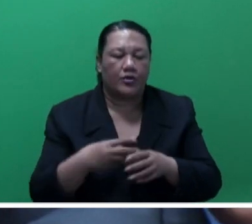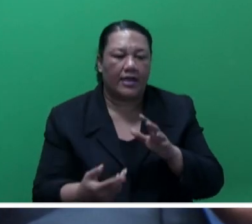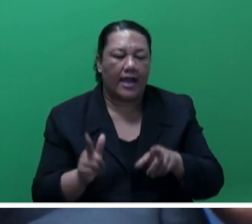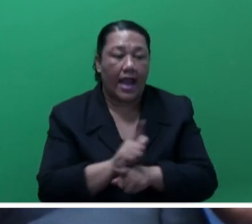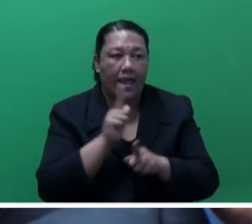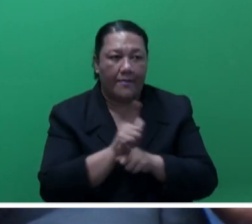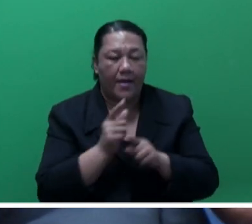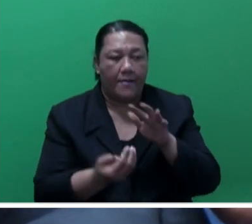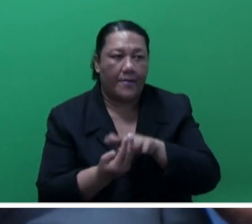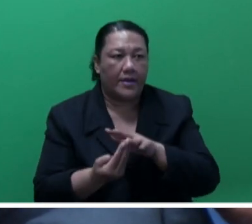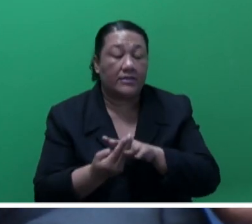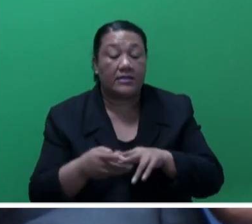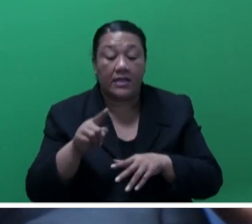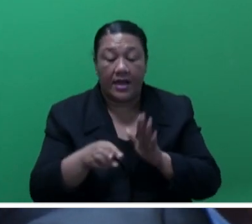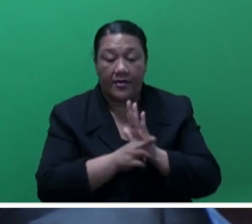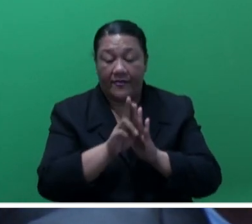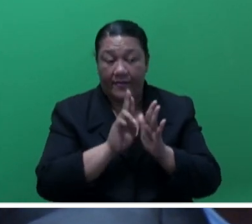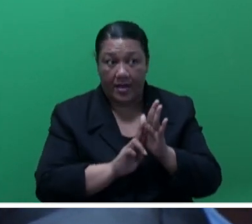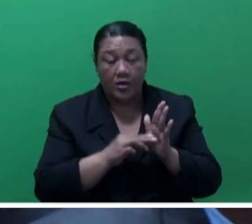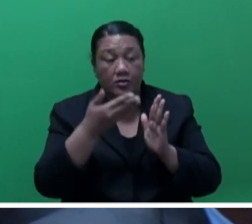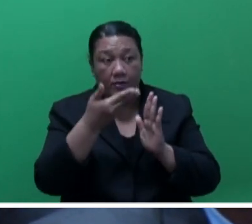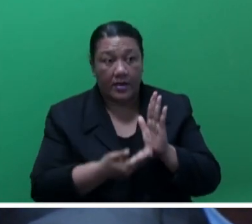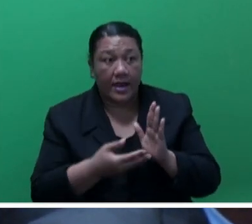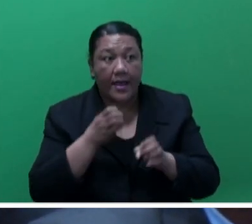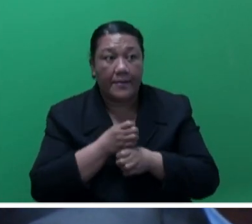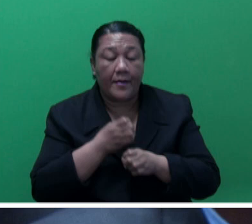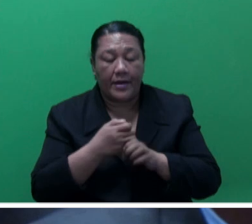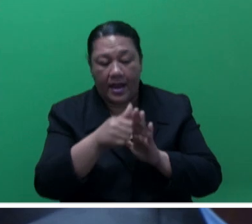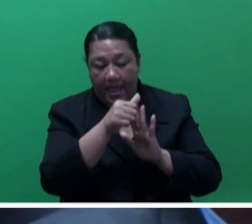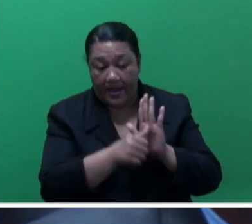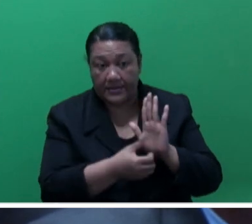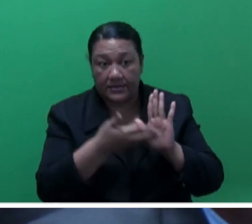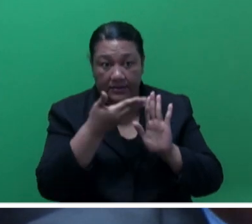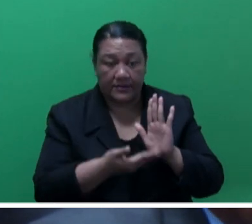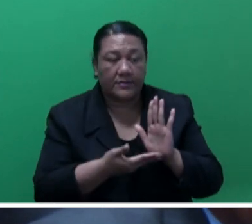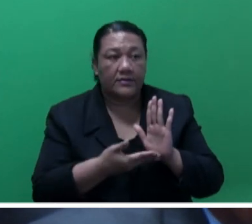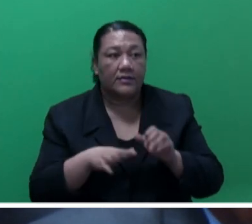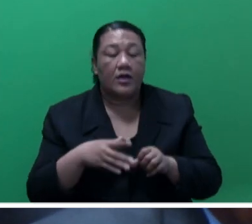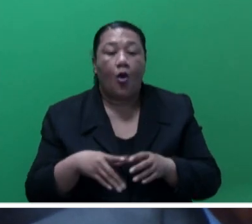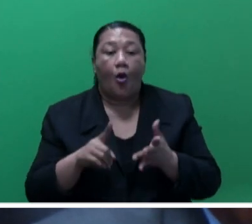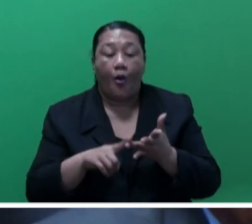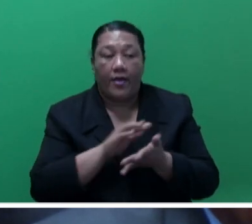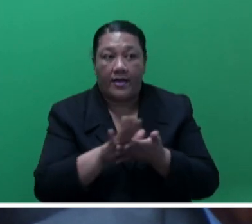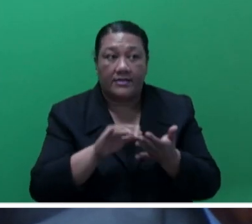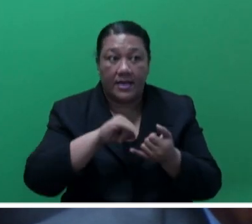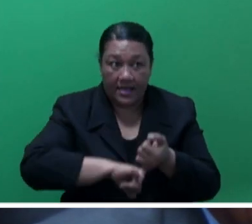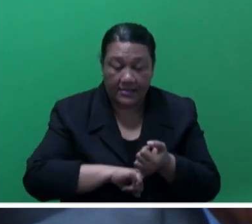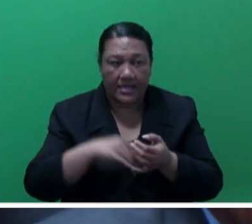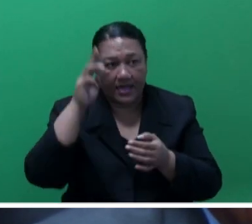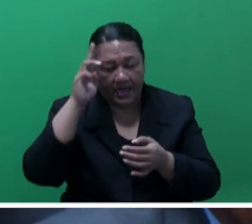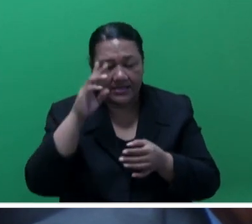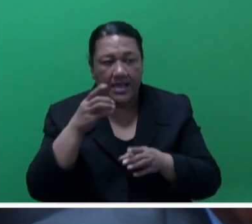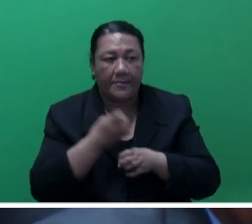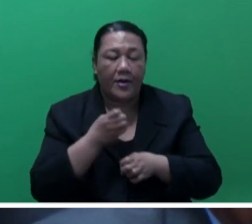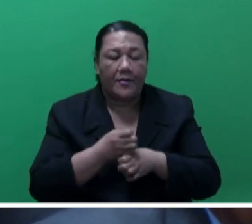reviews include the Employment Relations Act, our OHS regulations, and the National Employment